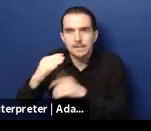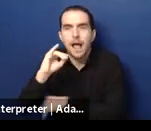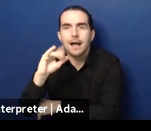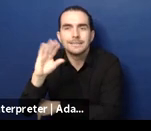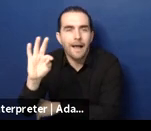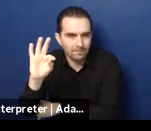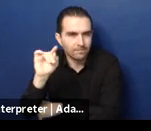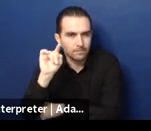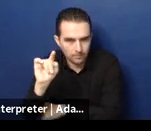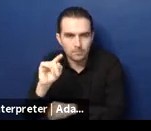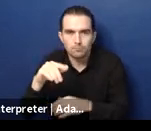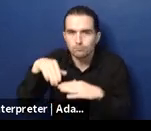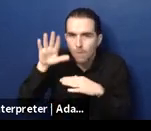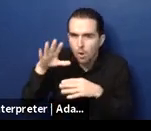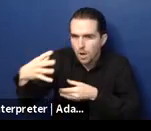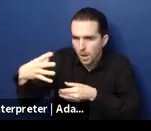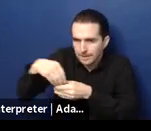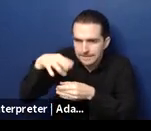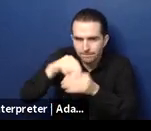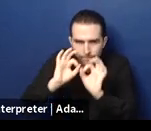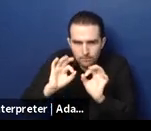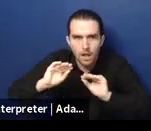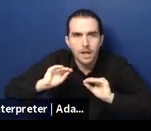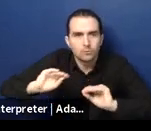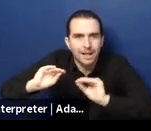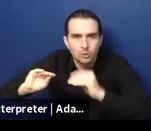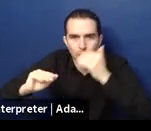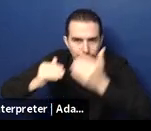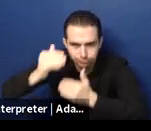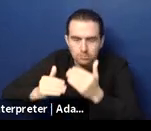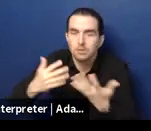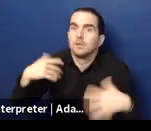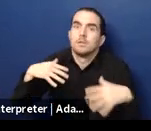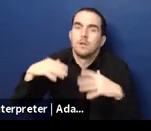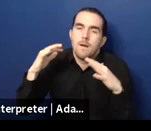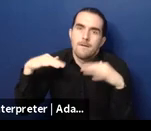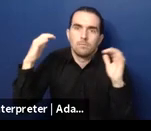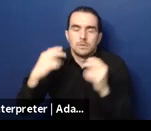requires other sectors to do a lot more on disability.